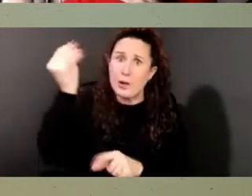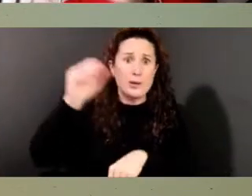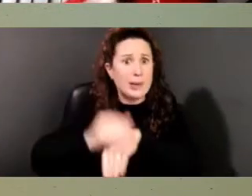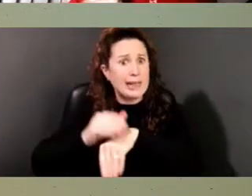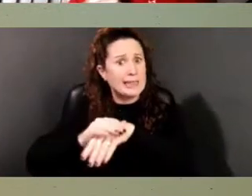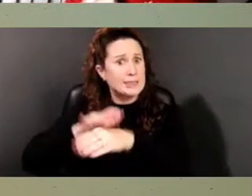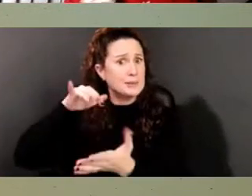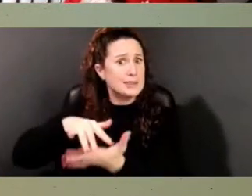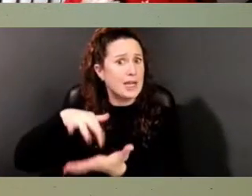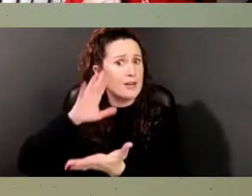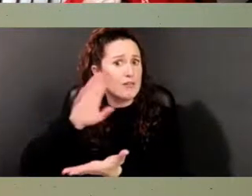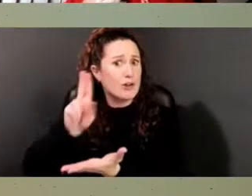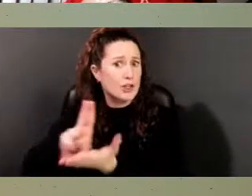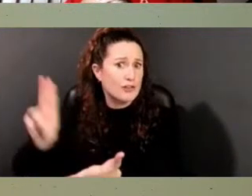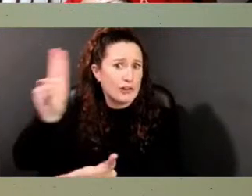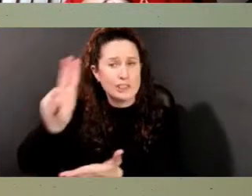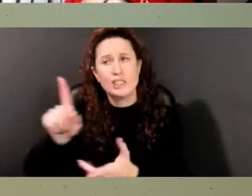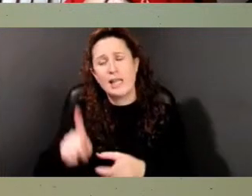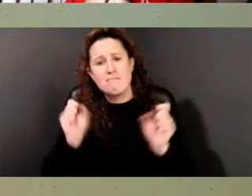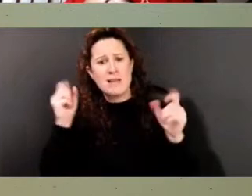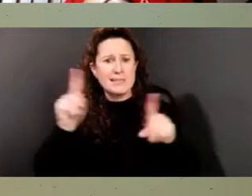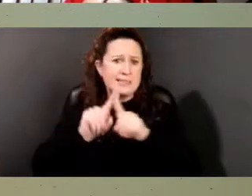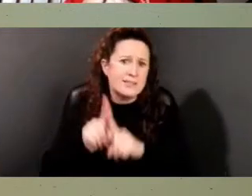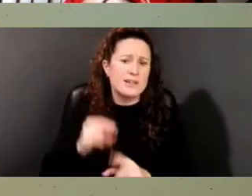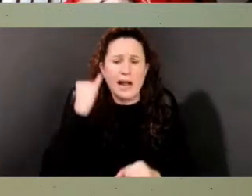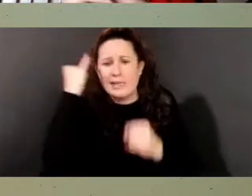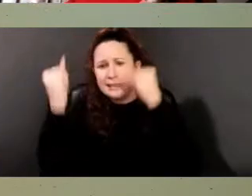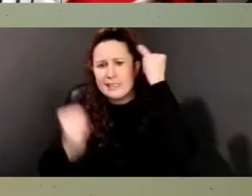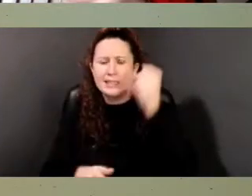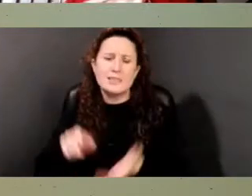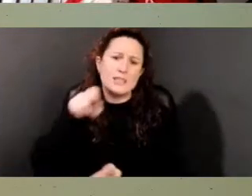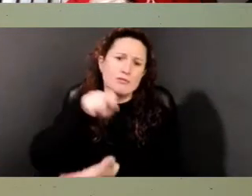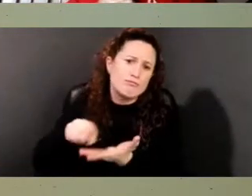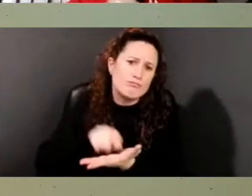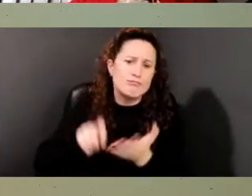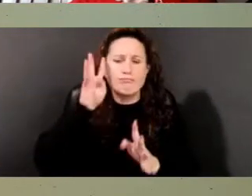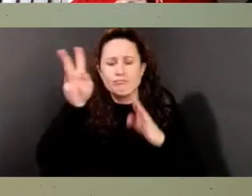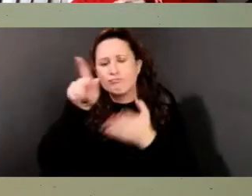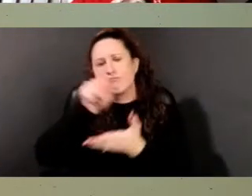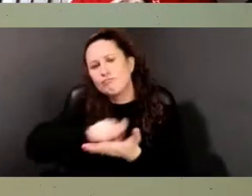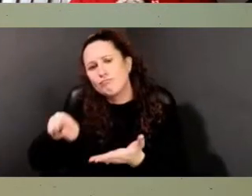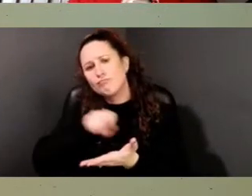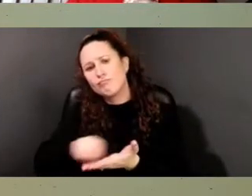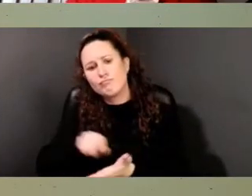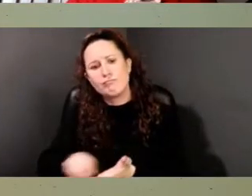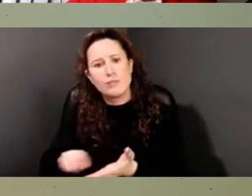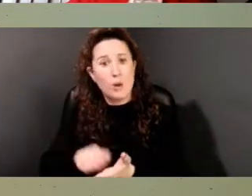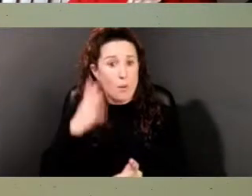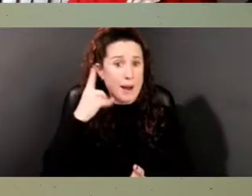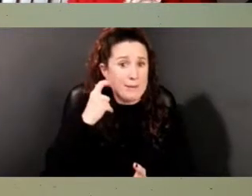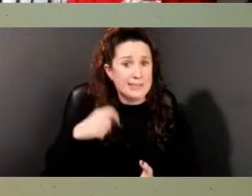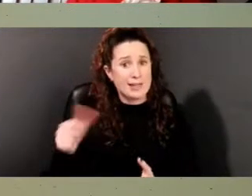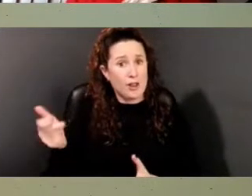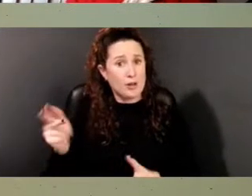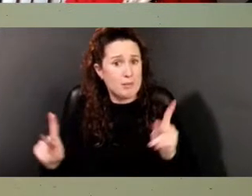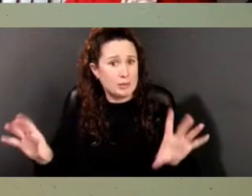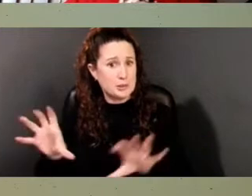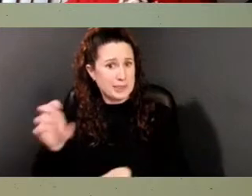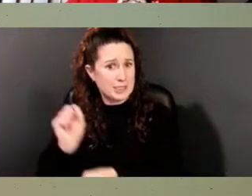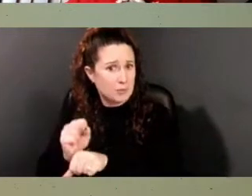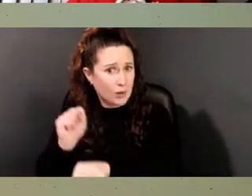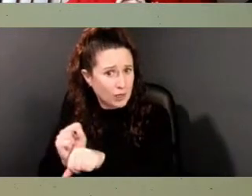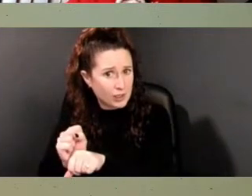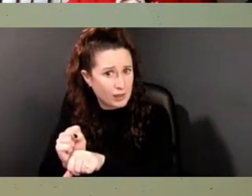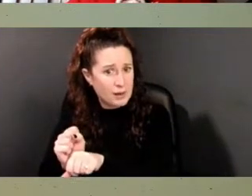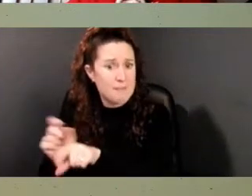write up all these ideas, right, because he had this exploitative labor. Also, we need to think that this is